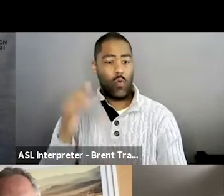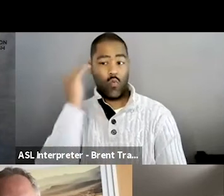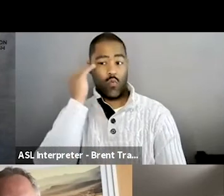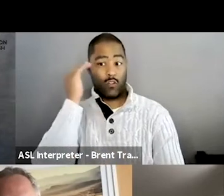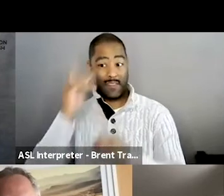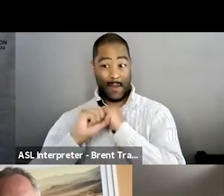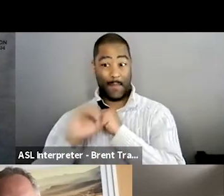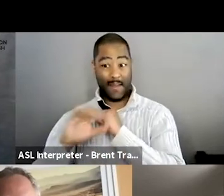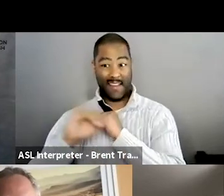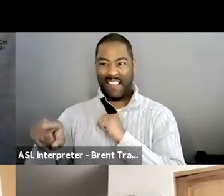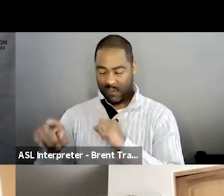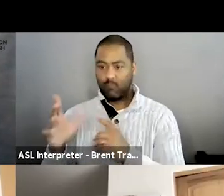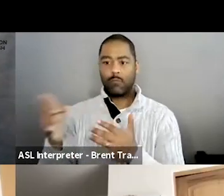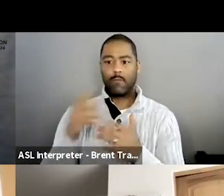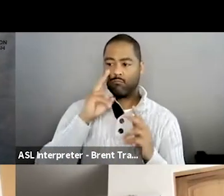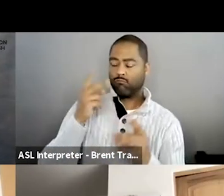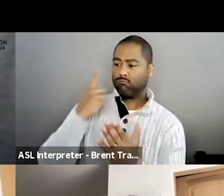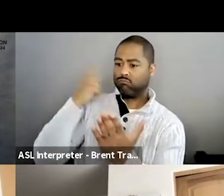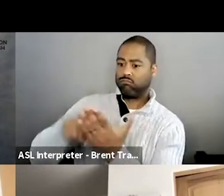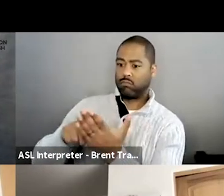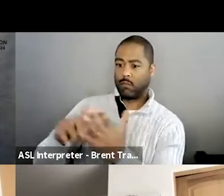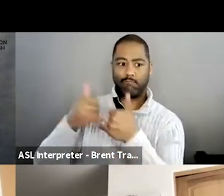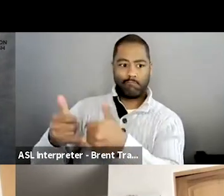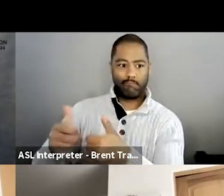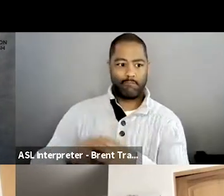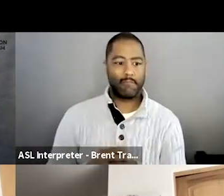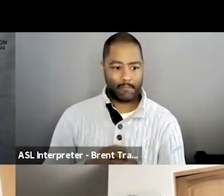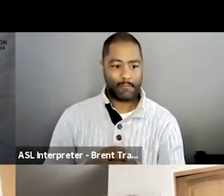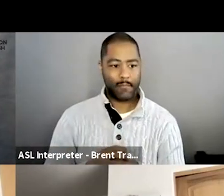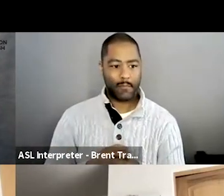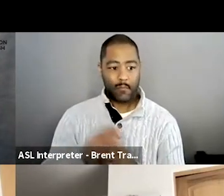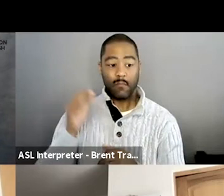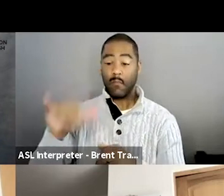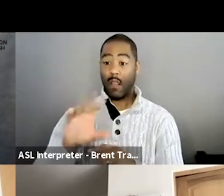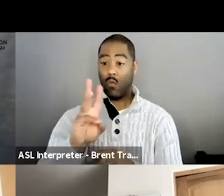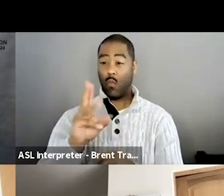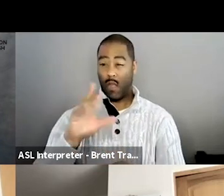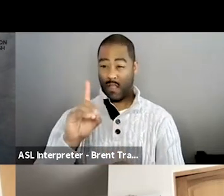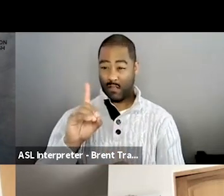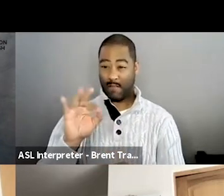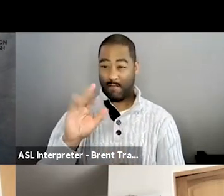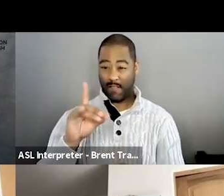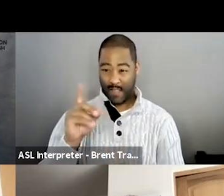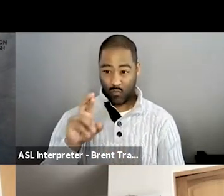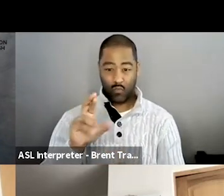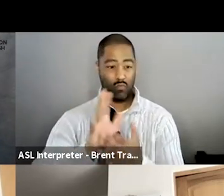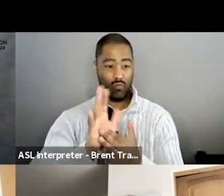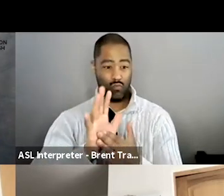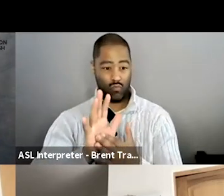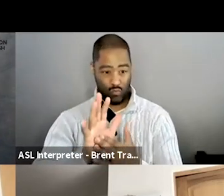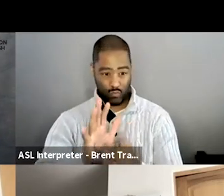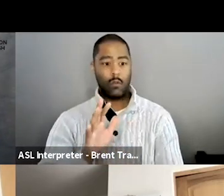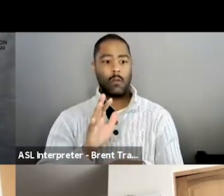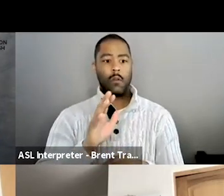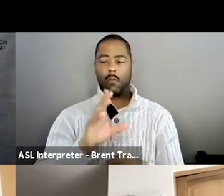herself, Christina Stull, who really needs no introduction for those of you who saw the film. But,